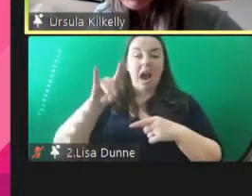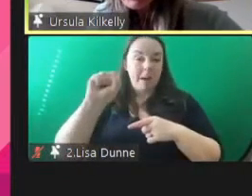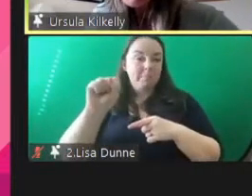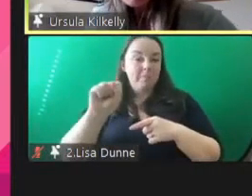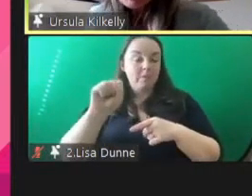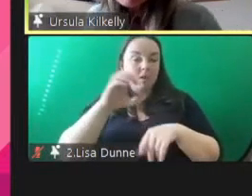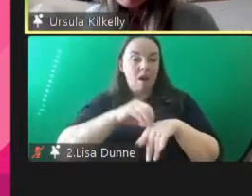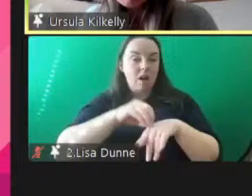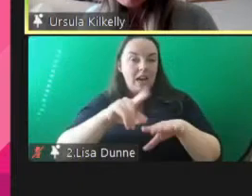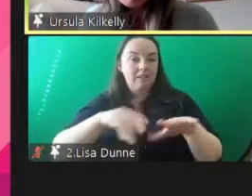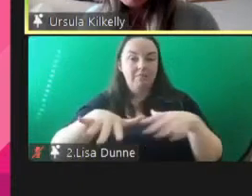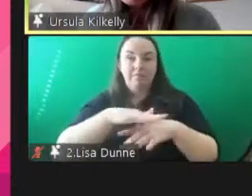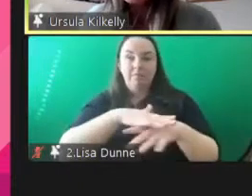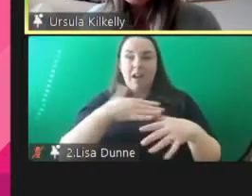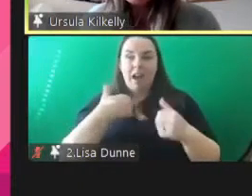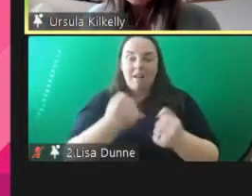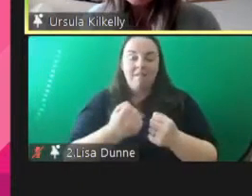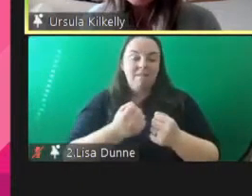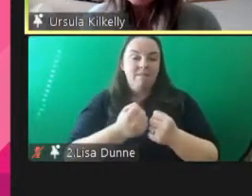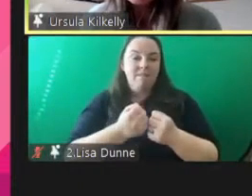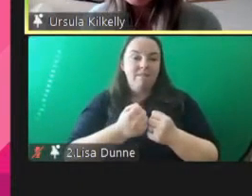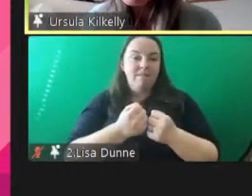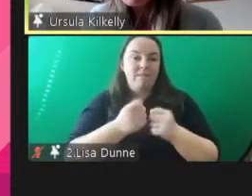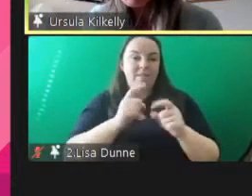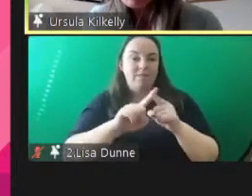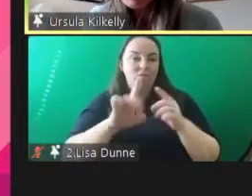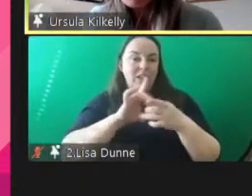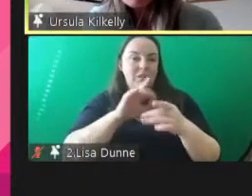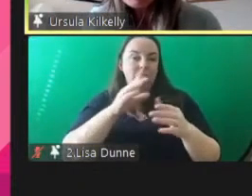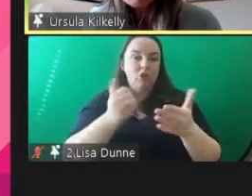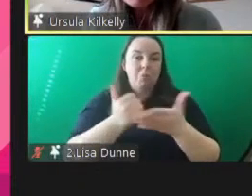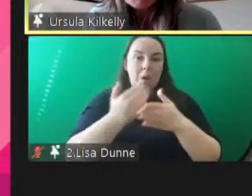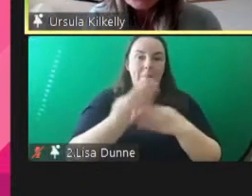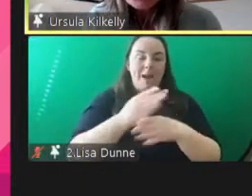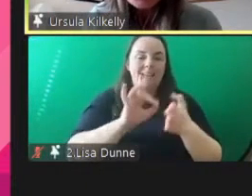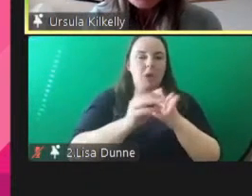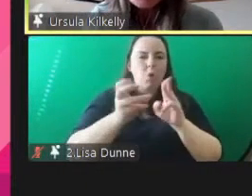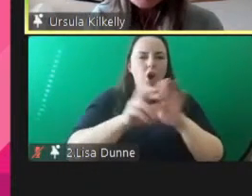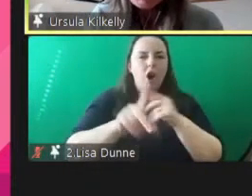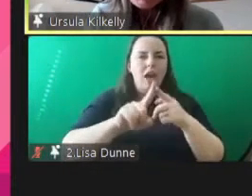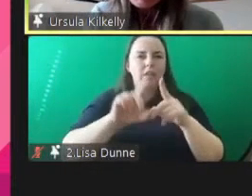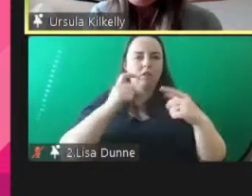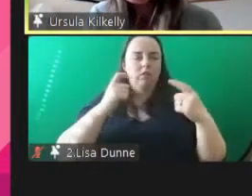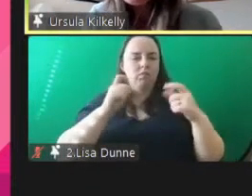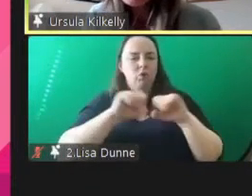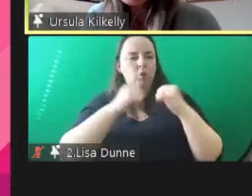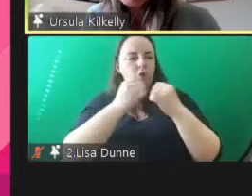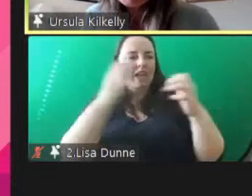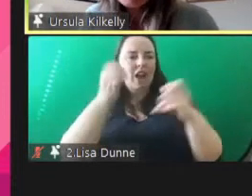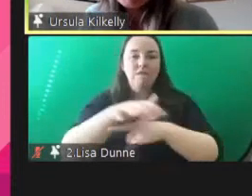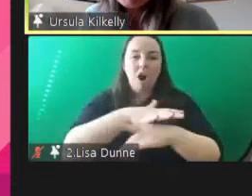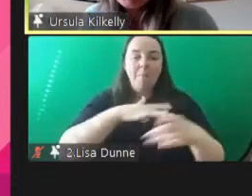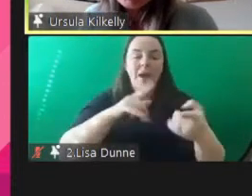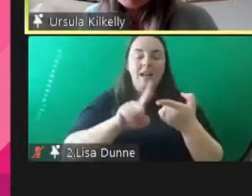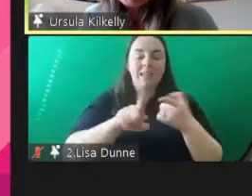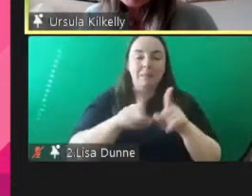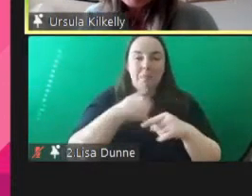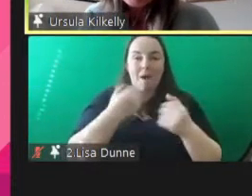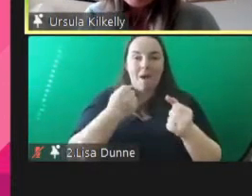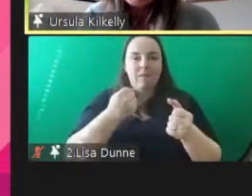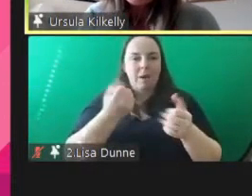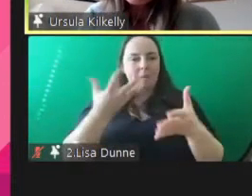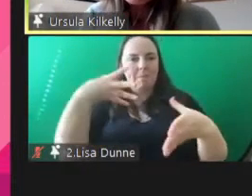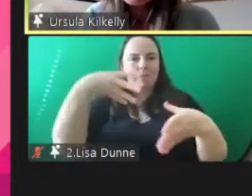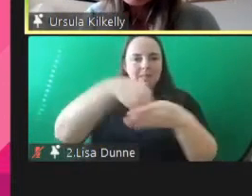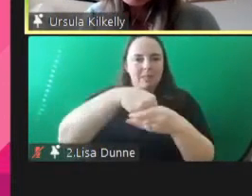individualized relationships supported by key worker and social care environment and we have a participation strategy